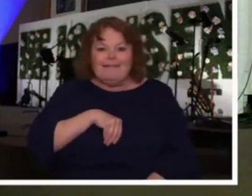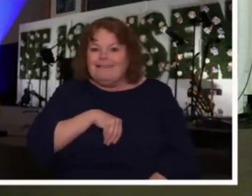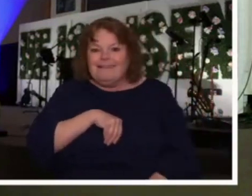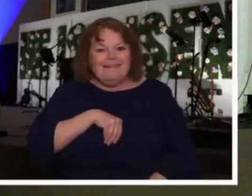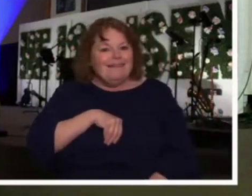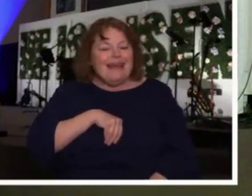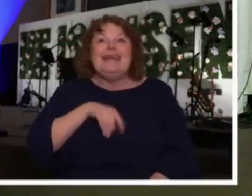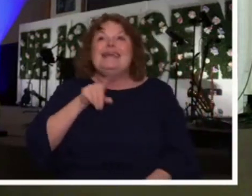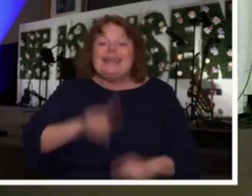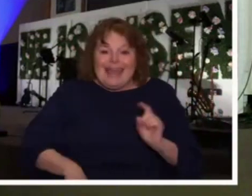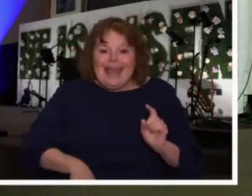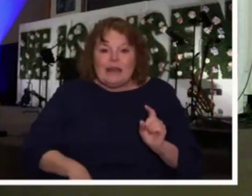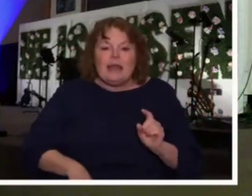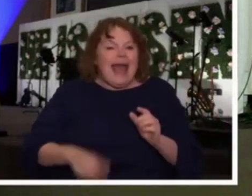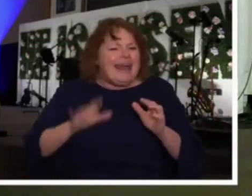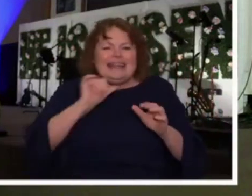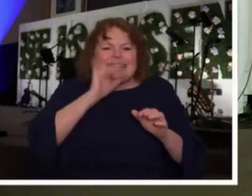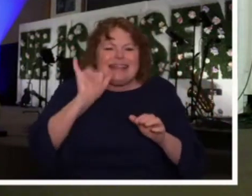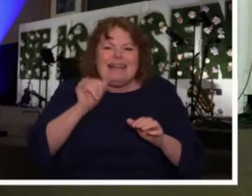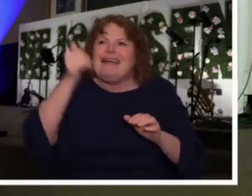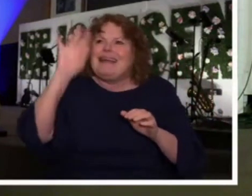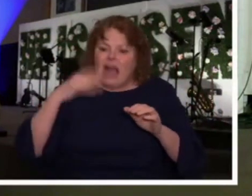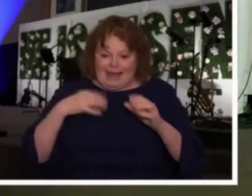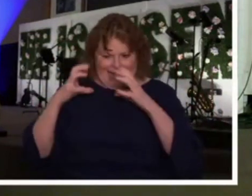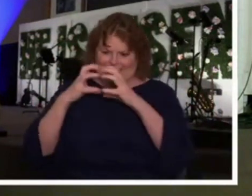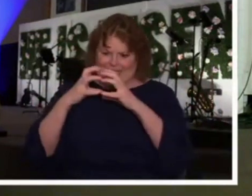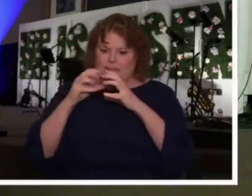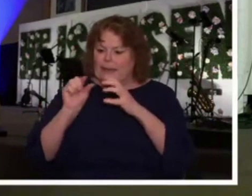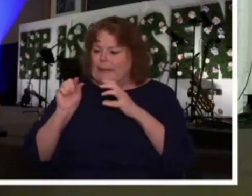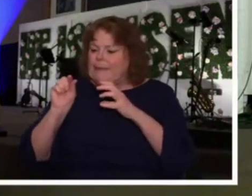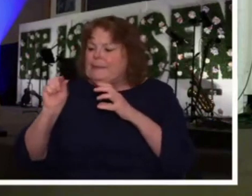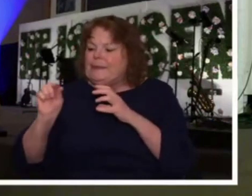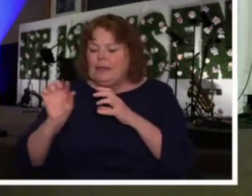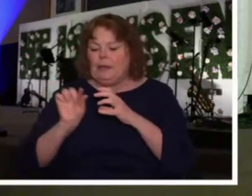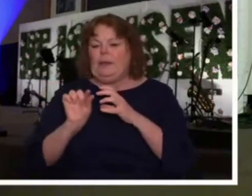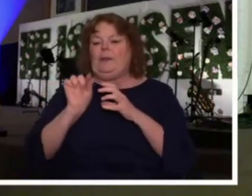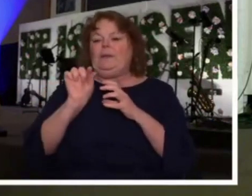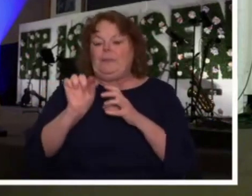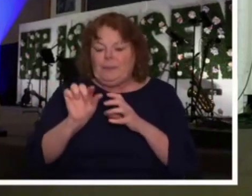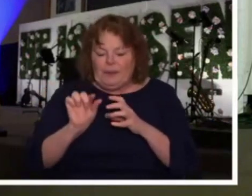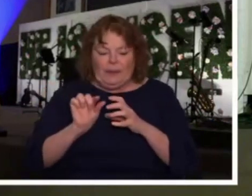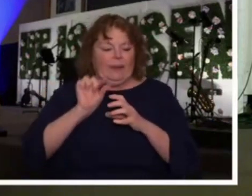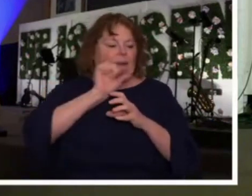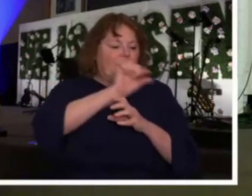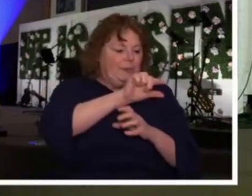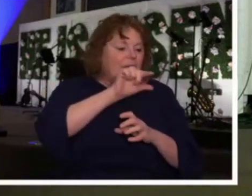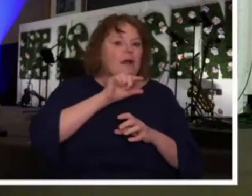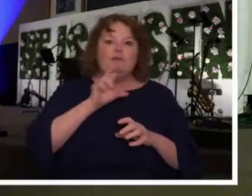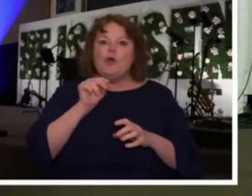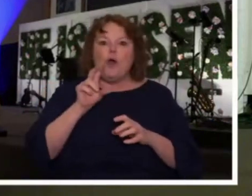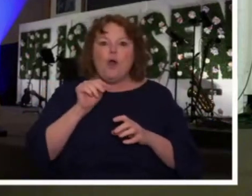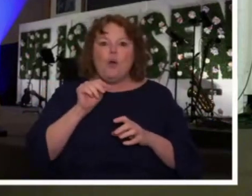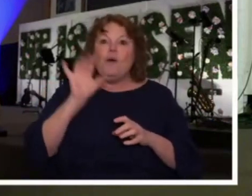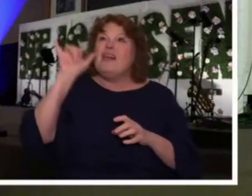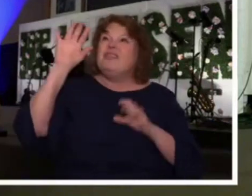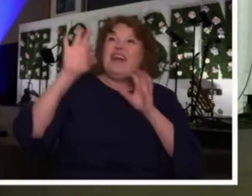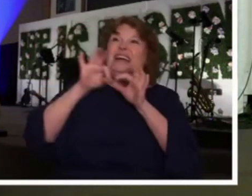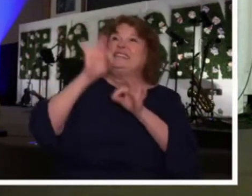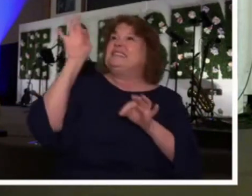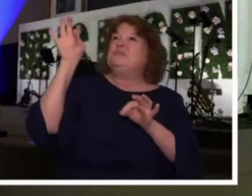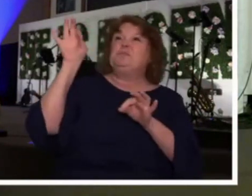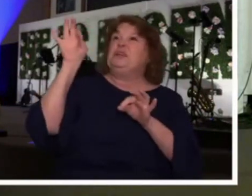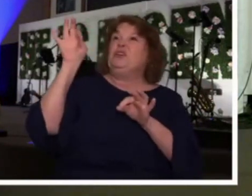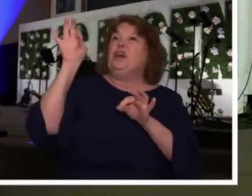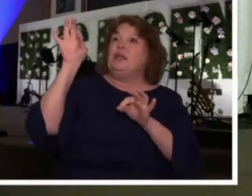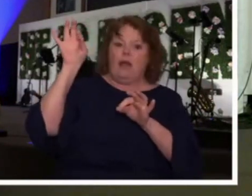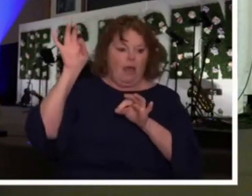It's not a diluted version. It's not a fractional version. But the same spirit that raised Christ